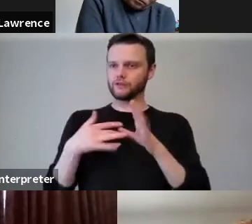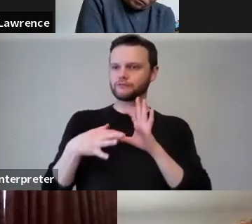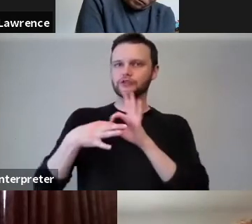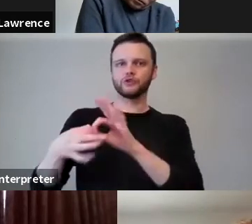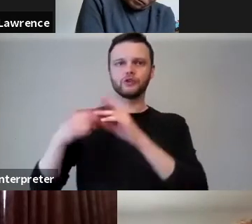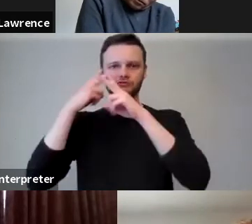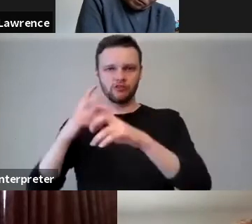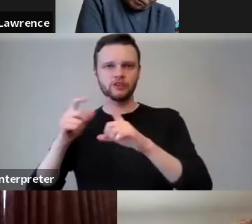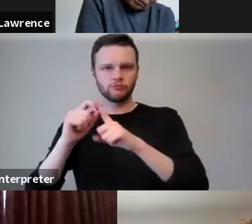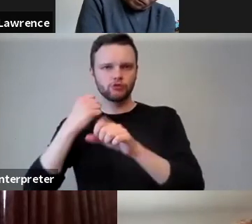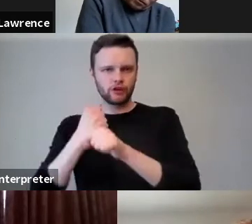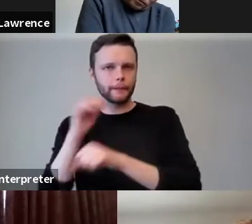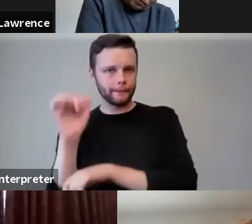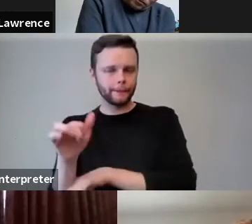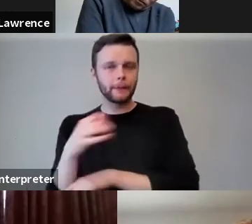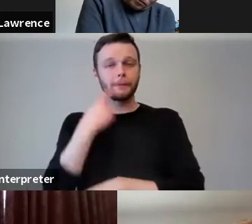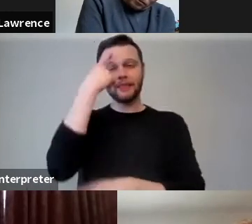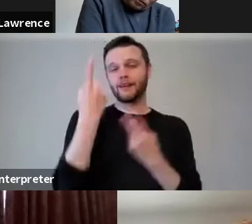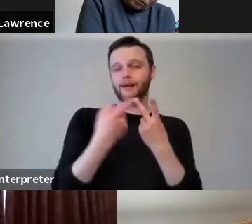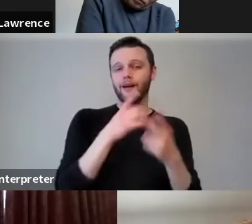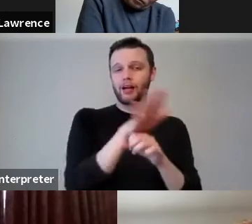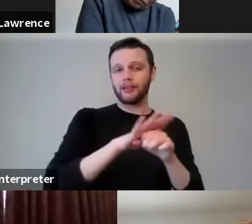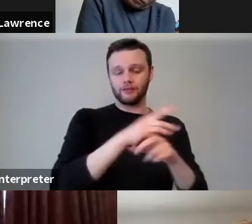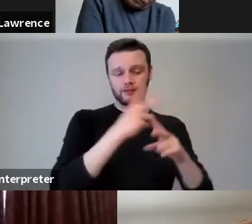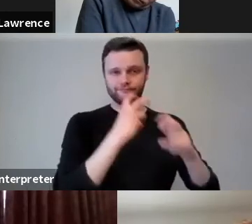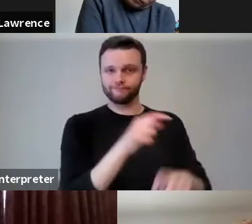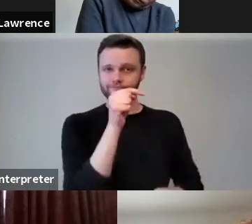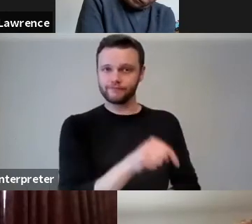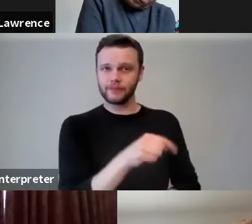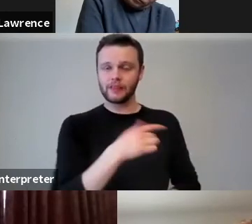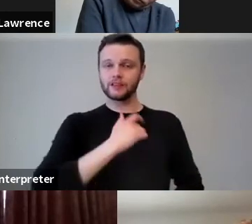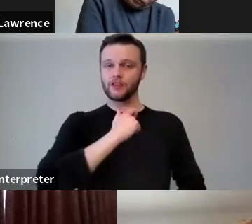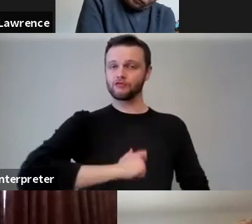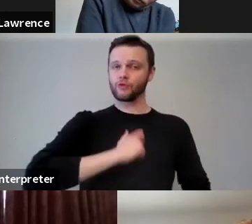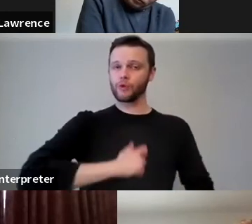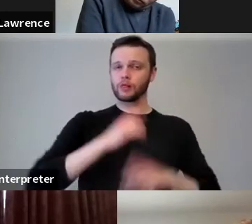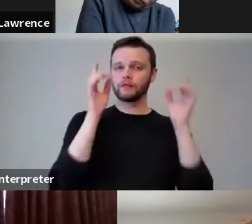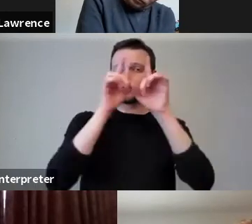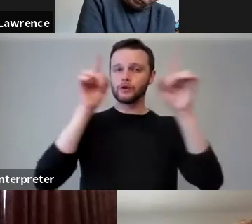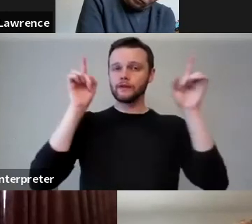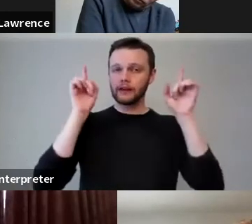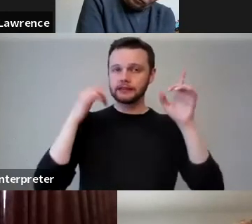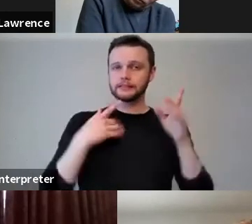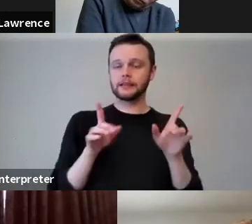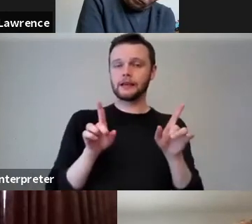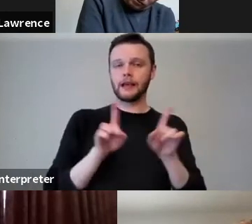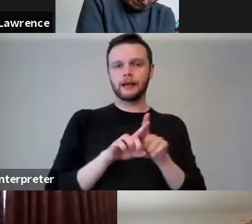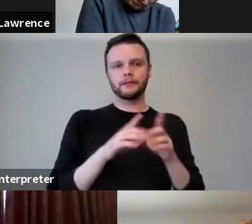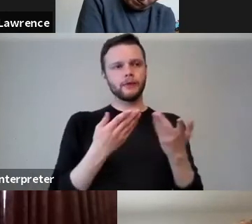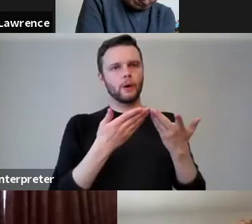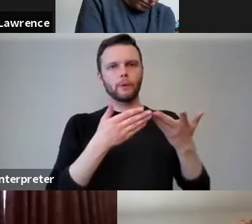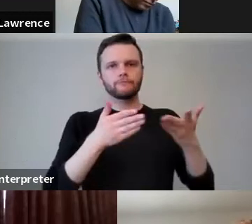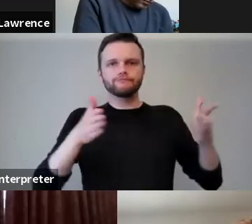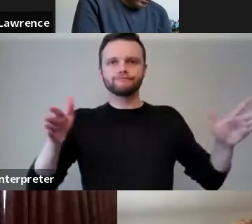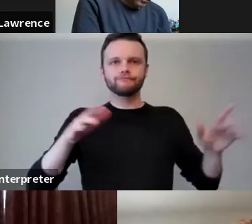programmes. I think there's another area to be explored and that is the role of the university and opening out to a